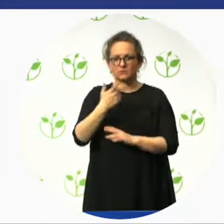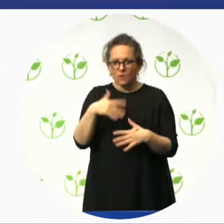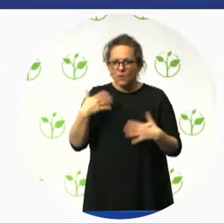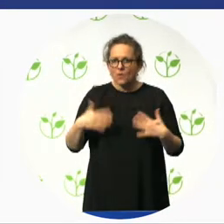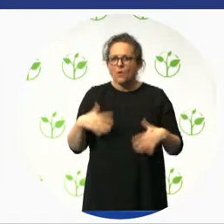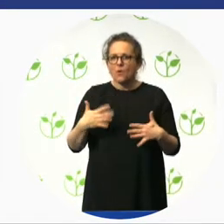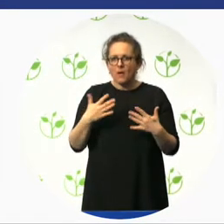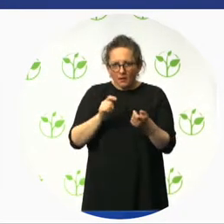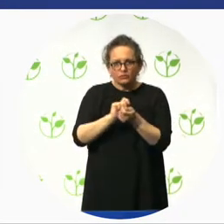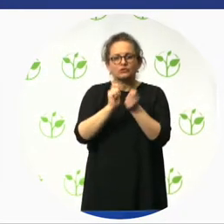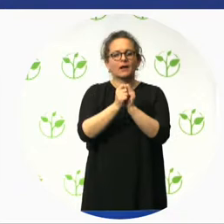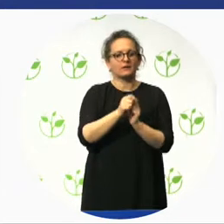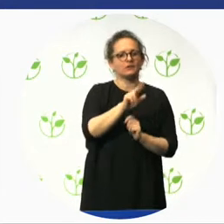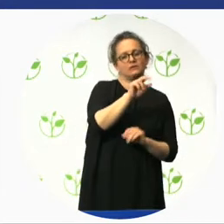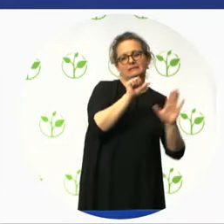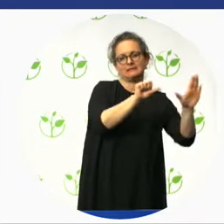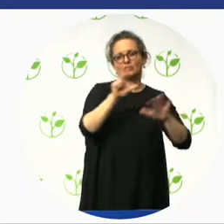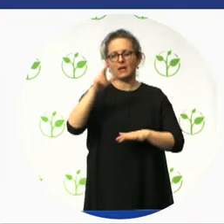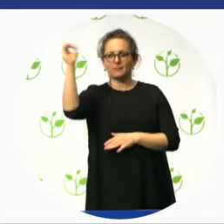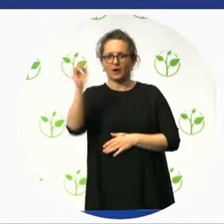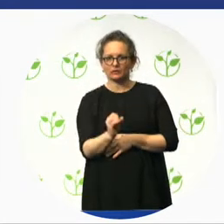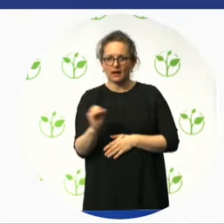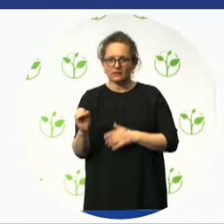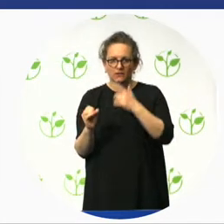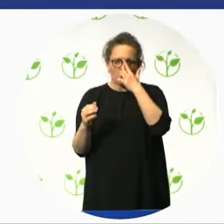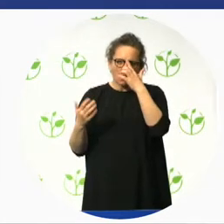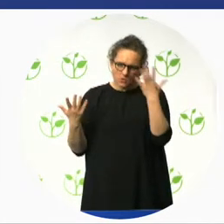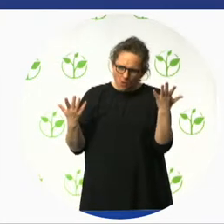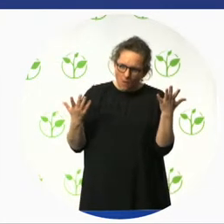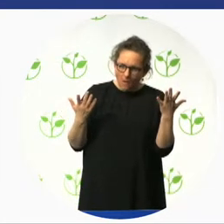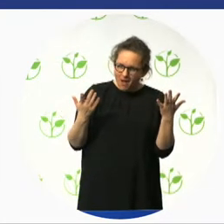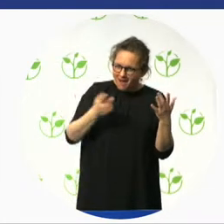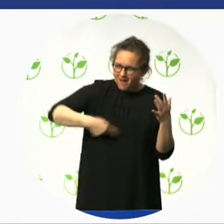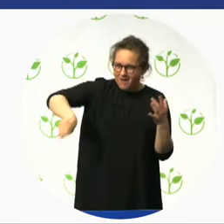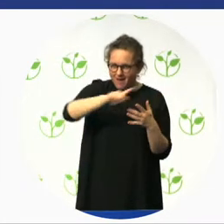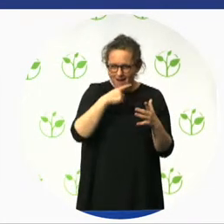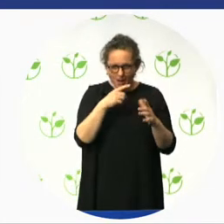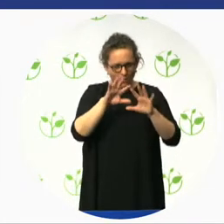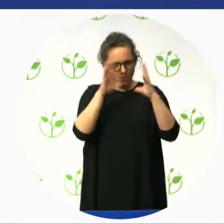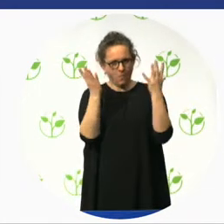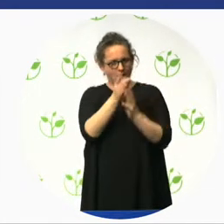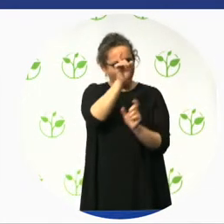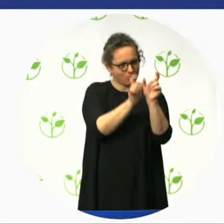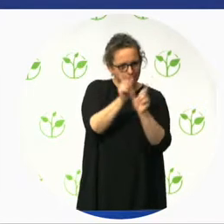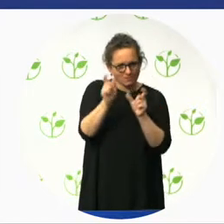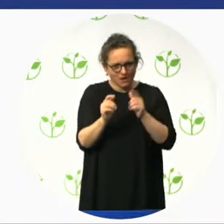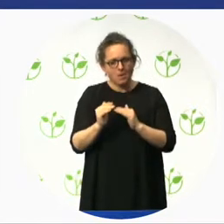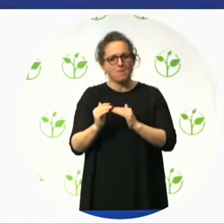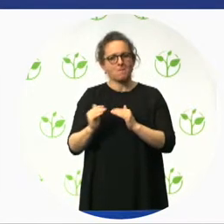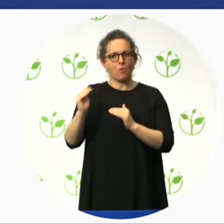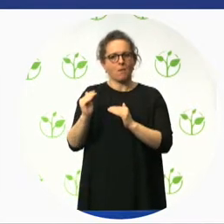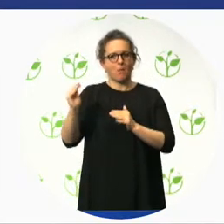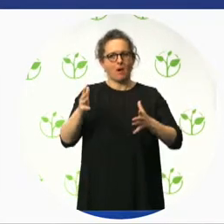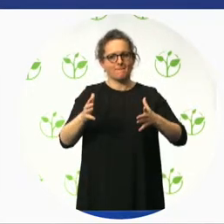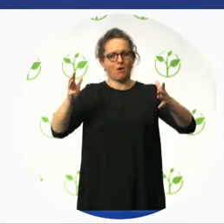The certification program has been led with one of Canada's leading experts in barrier-free and universal design,